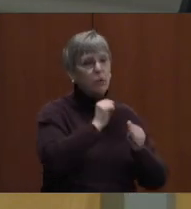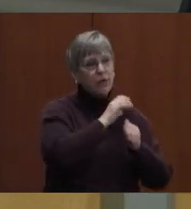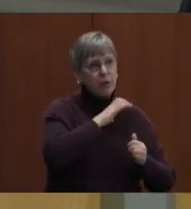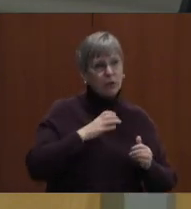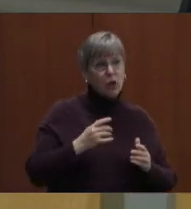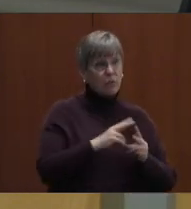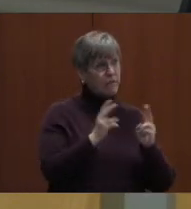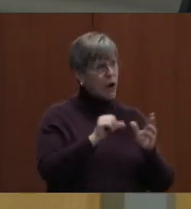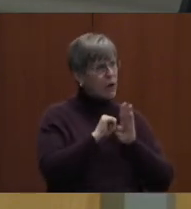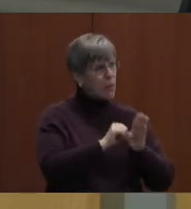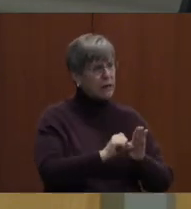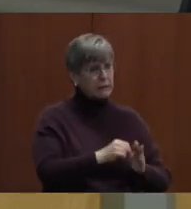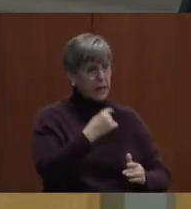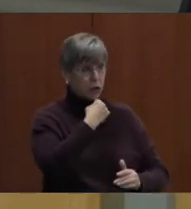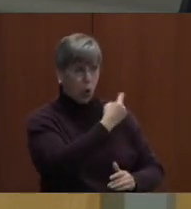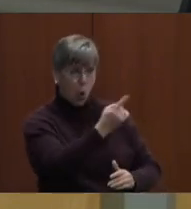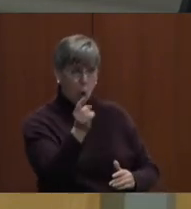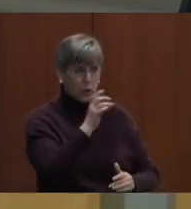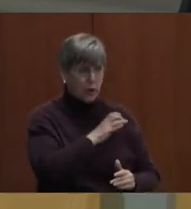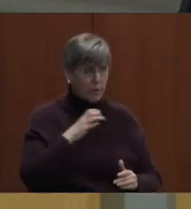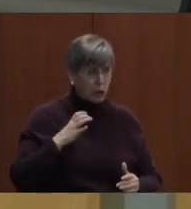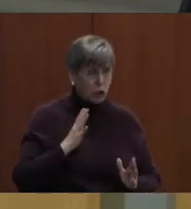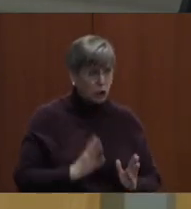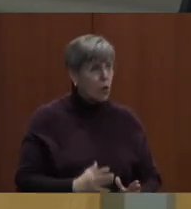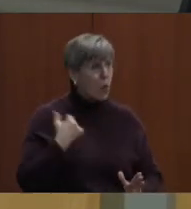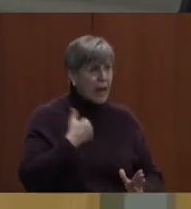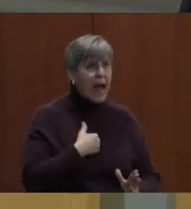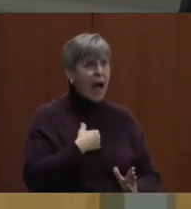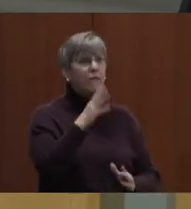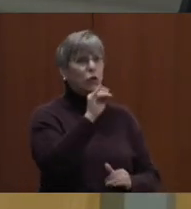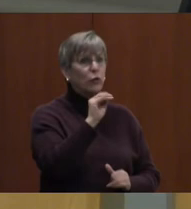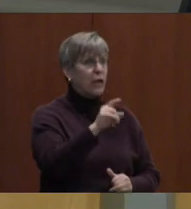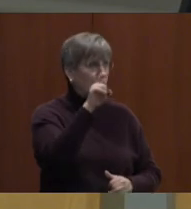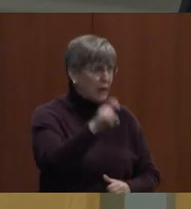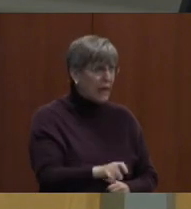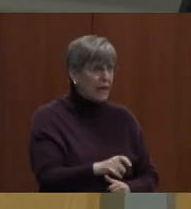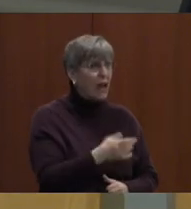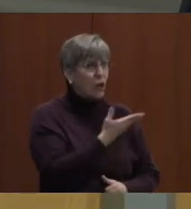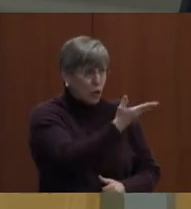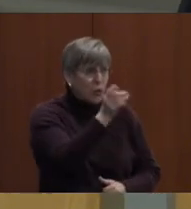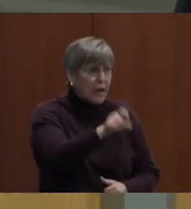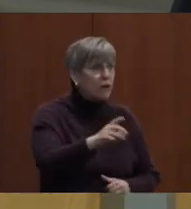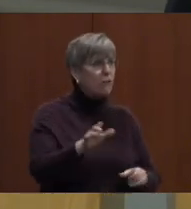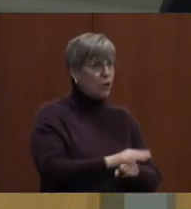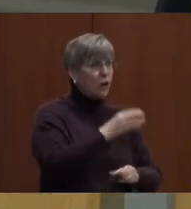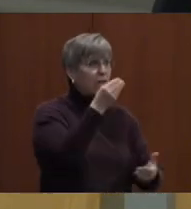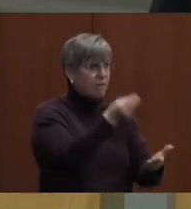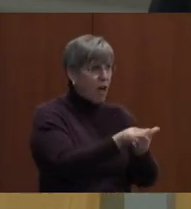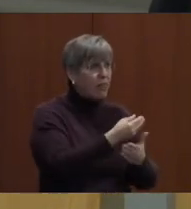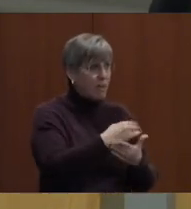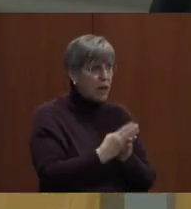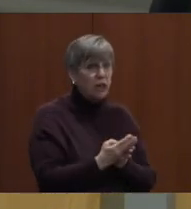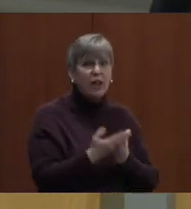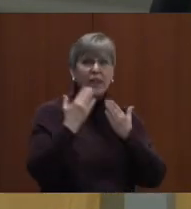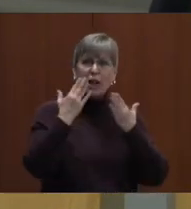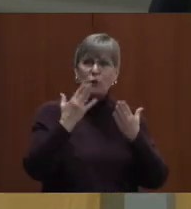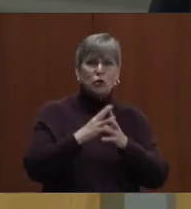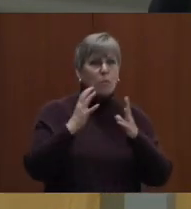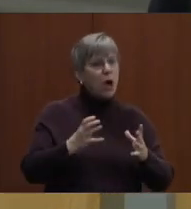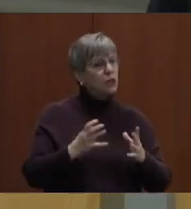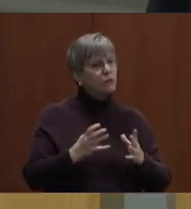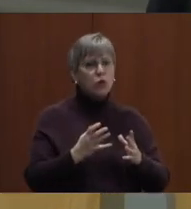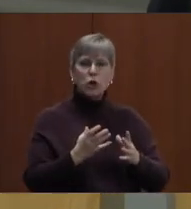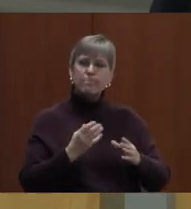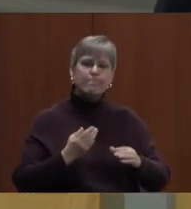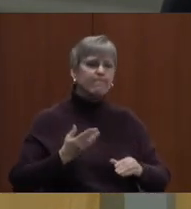told them that there was a critical need and that they needed to fully fund our budget. So thank you very much for stepping up and doing that.